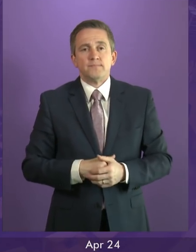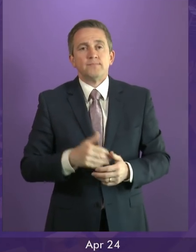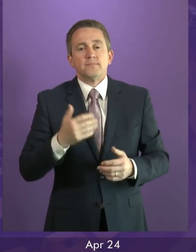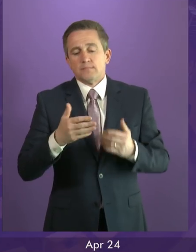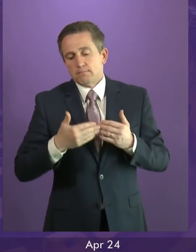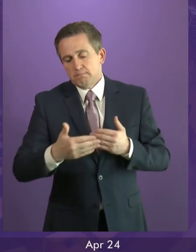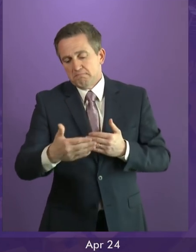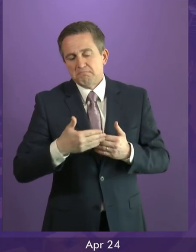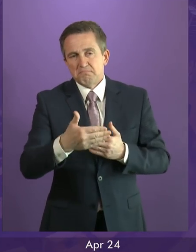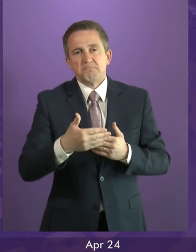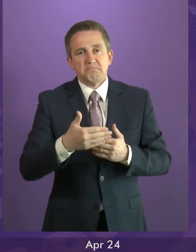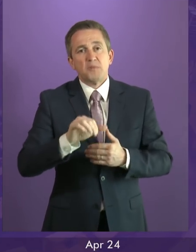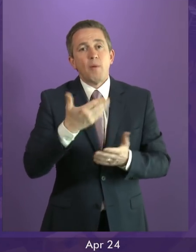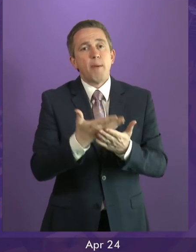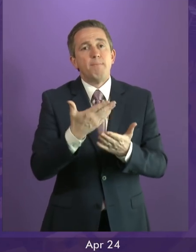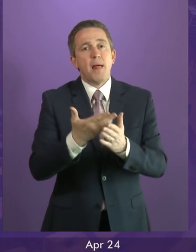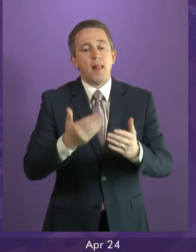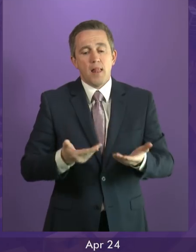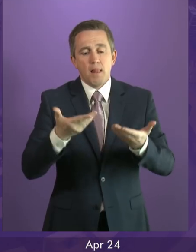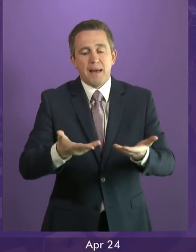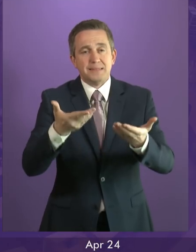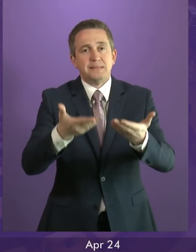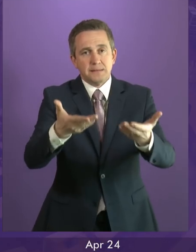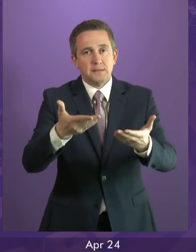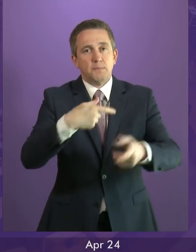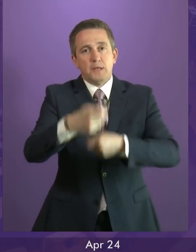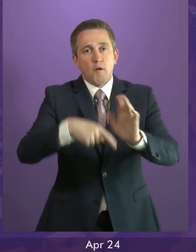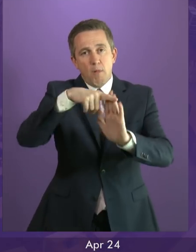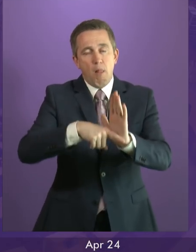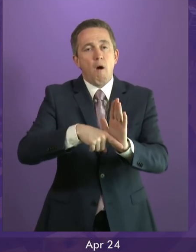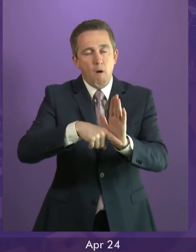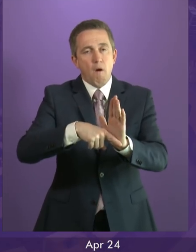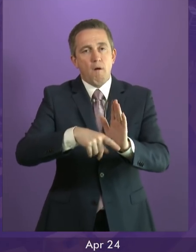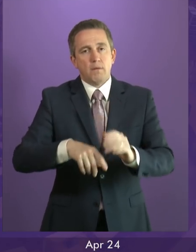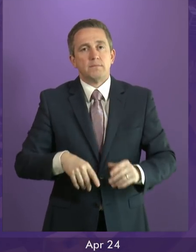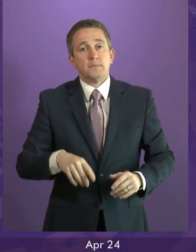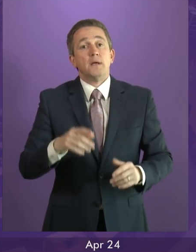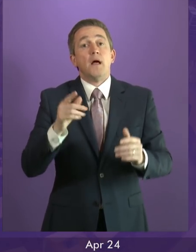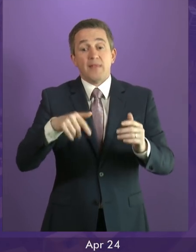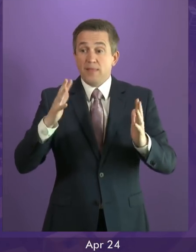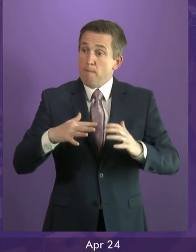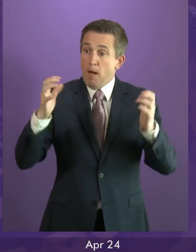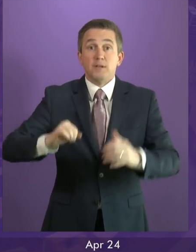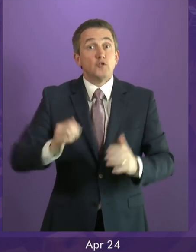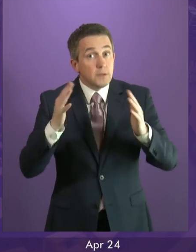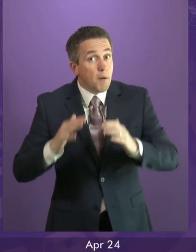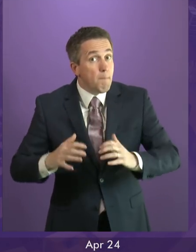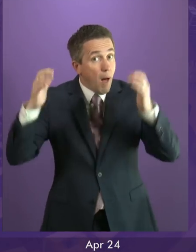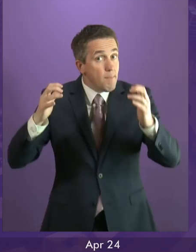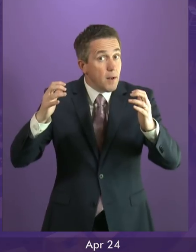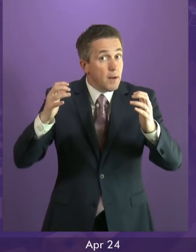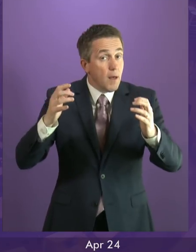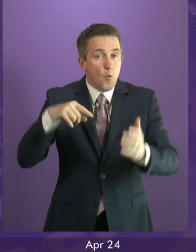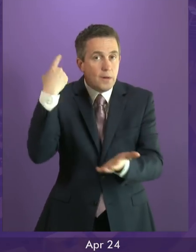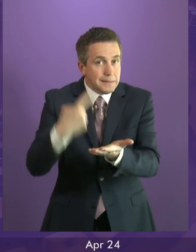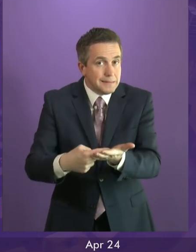point during or shortly after the bill's passage on the basis that it will be exercised when this Parliament and no other considers it